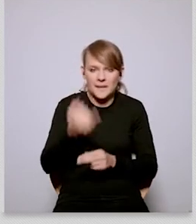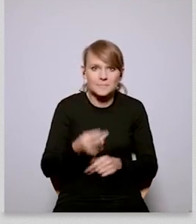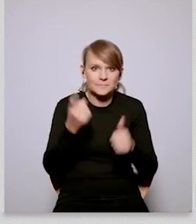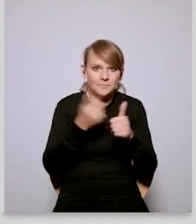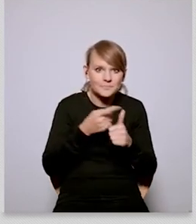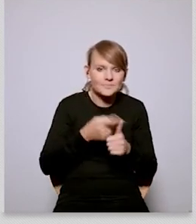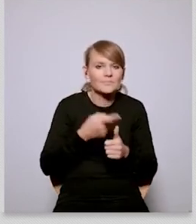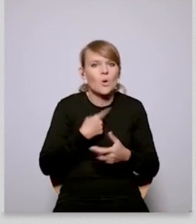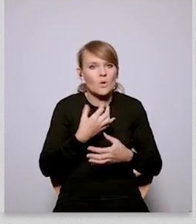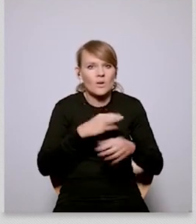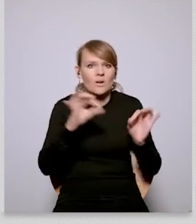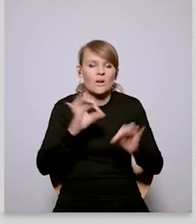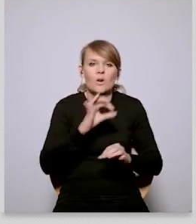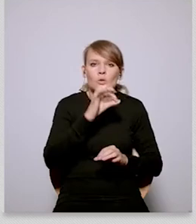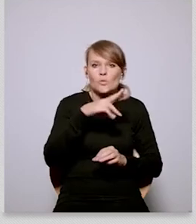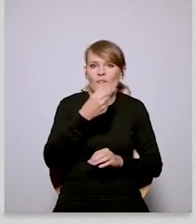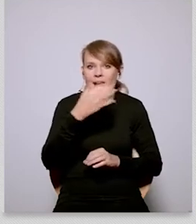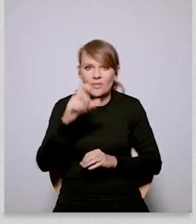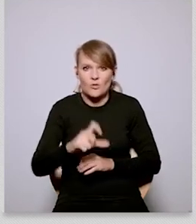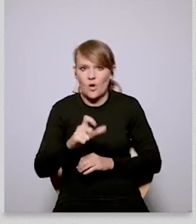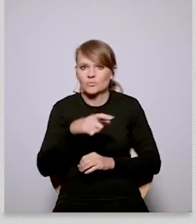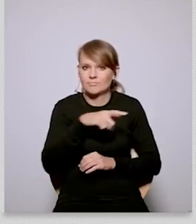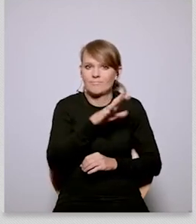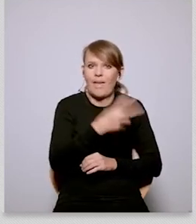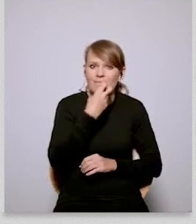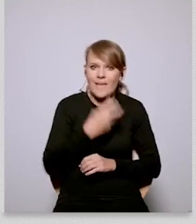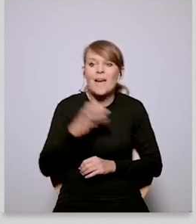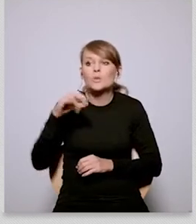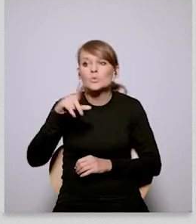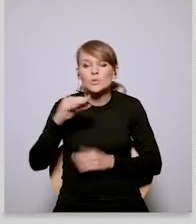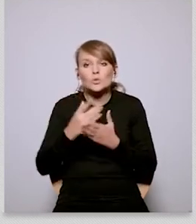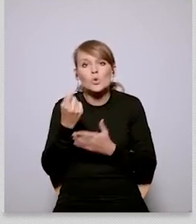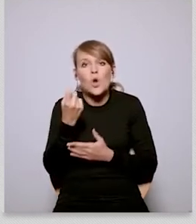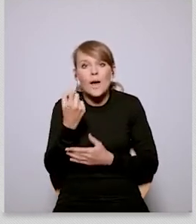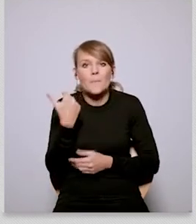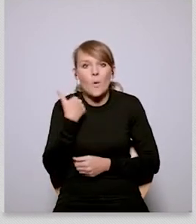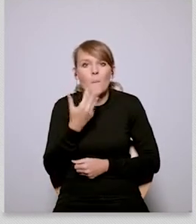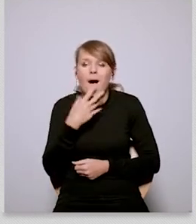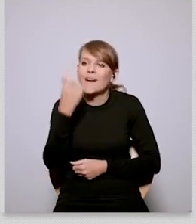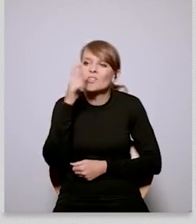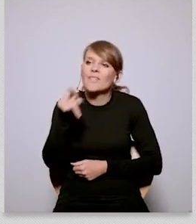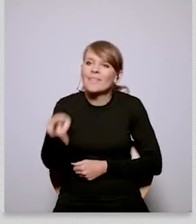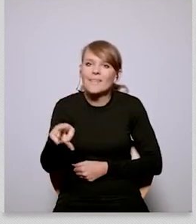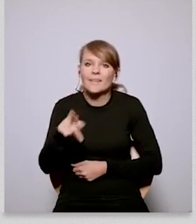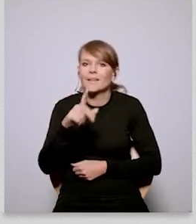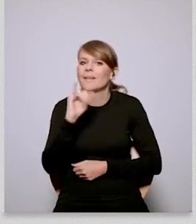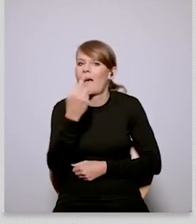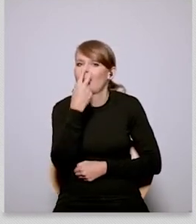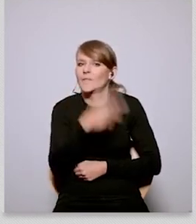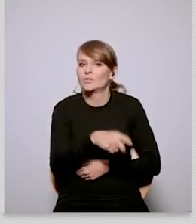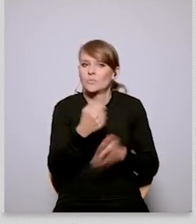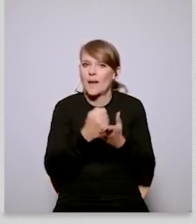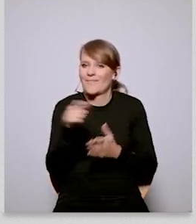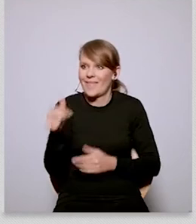i would like to ask you about so the first one is energy sovereignty i know that susie talked about it already